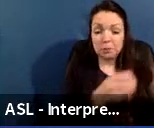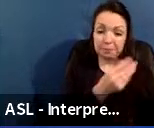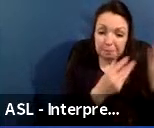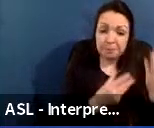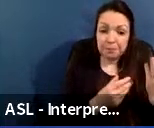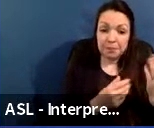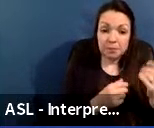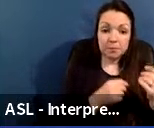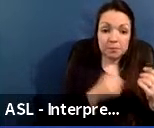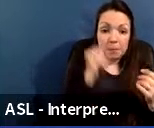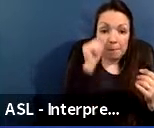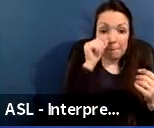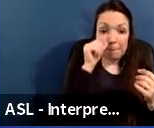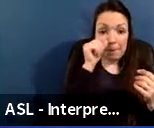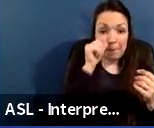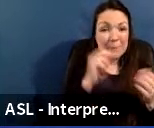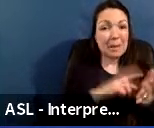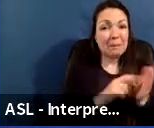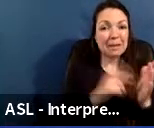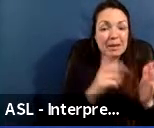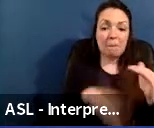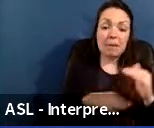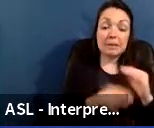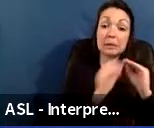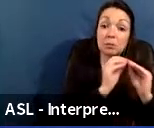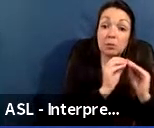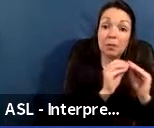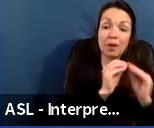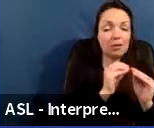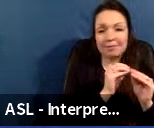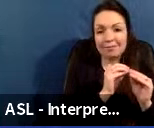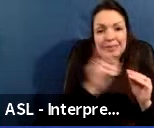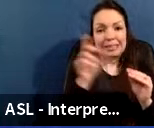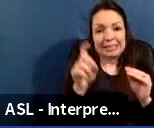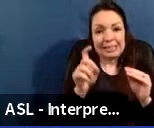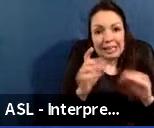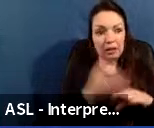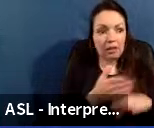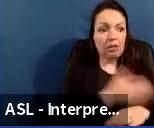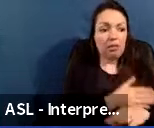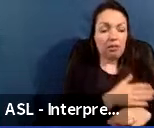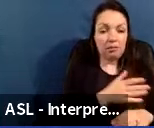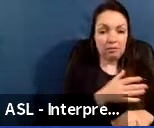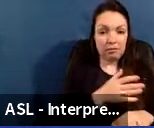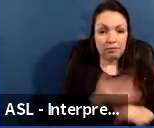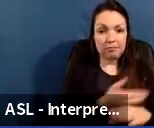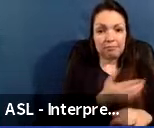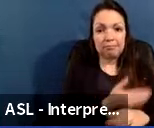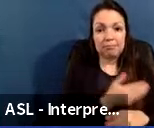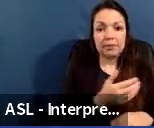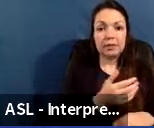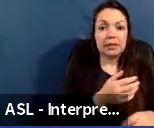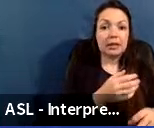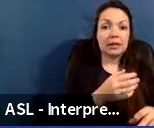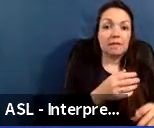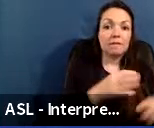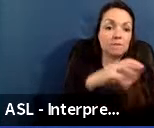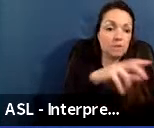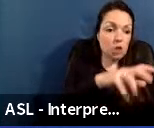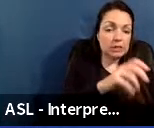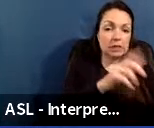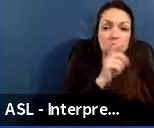those basic repairs to renovations that provide things like hands-free faucets, automatic soap dispensers,